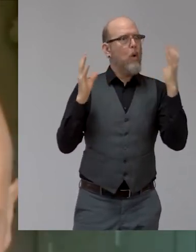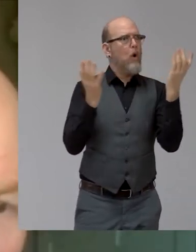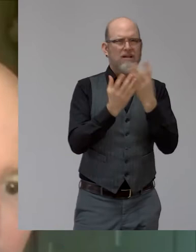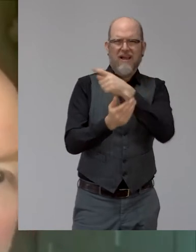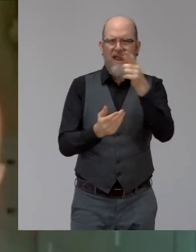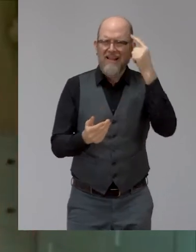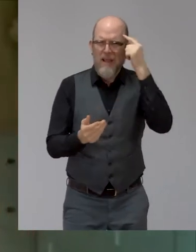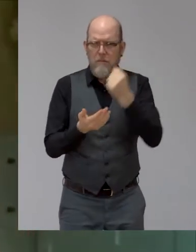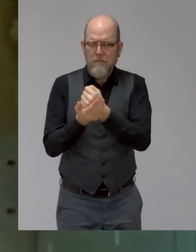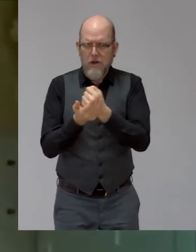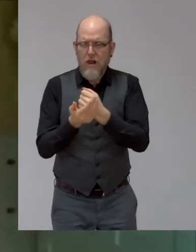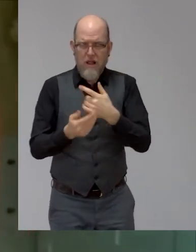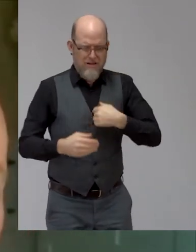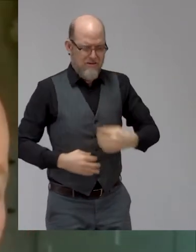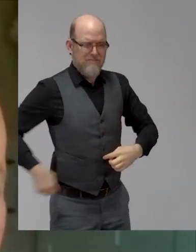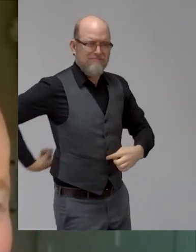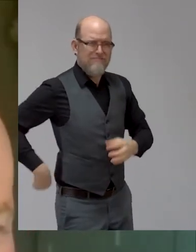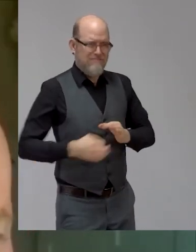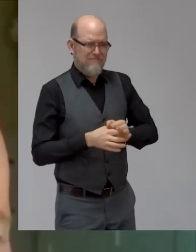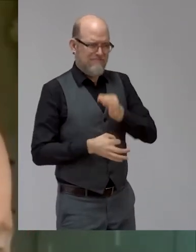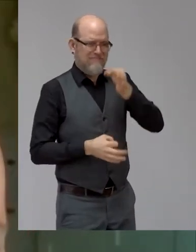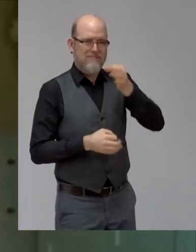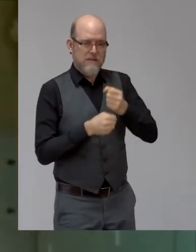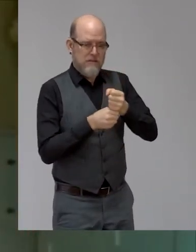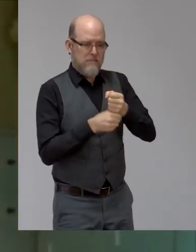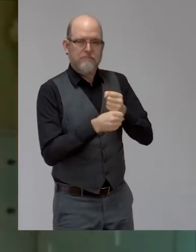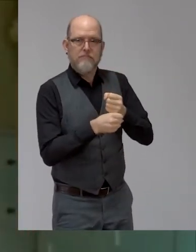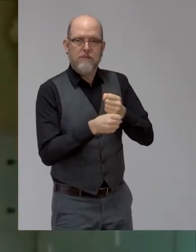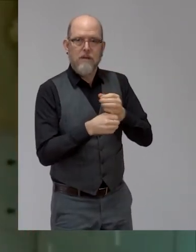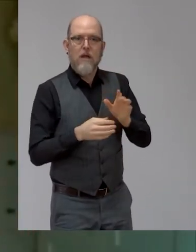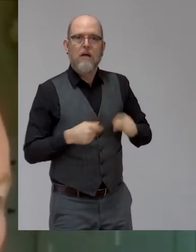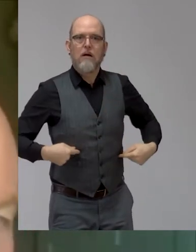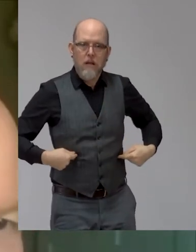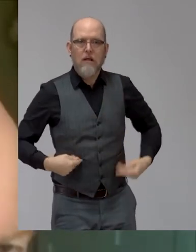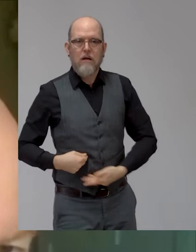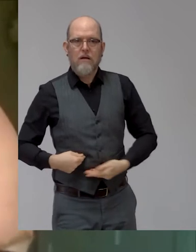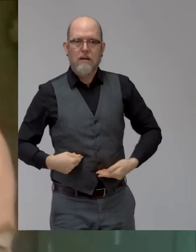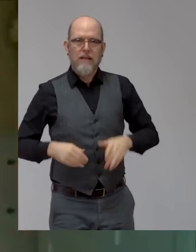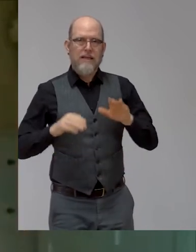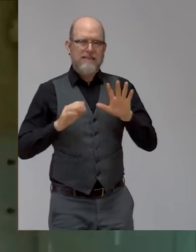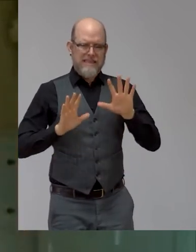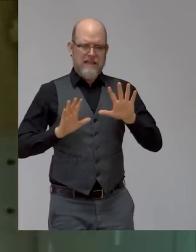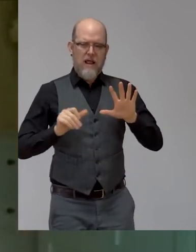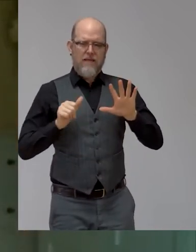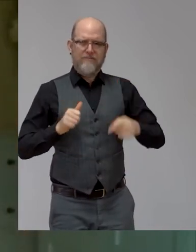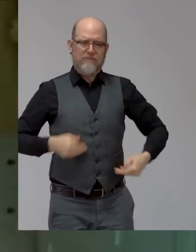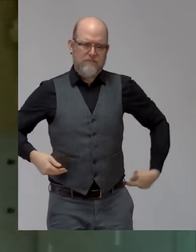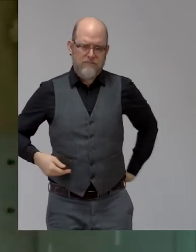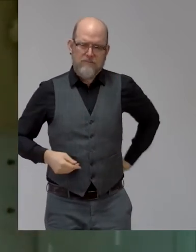right the way through the spinal cord. And so, I can't feel anything from just below my belly button, put